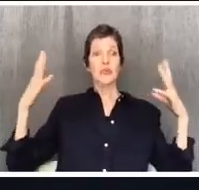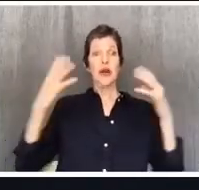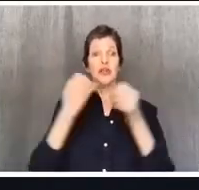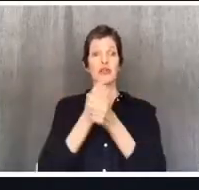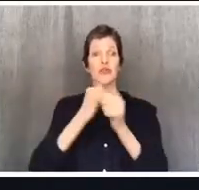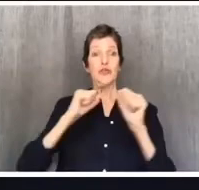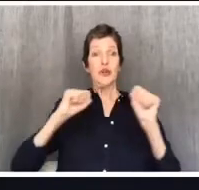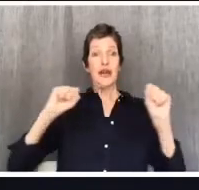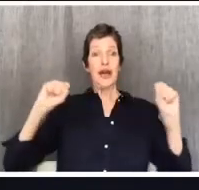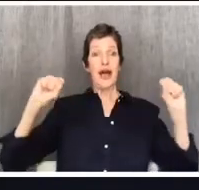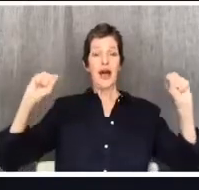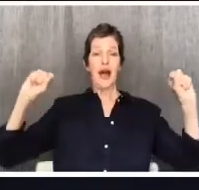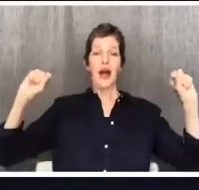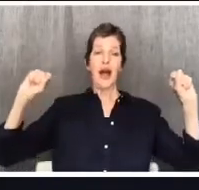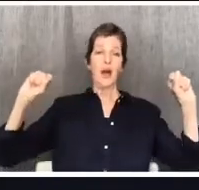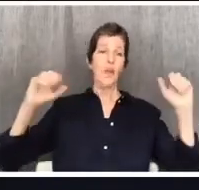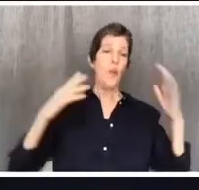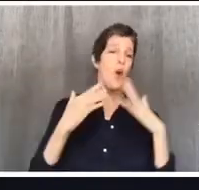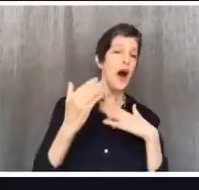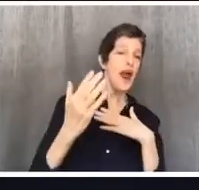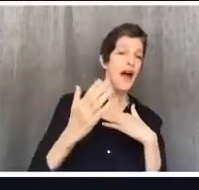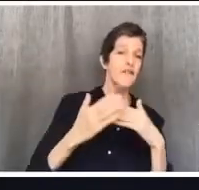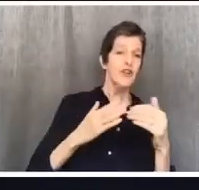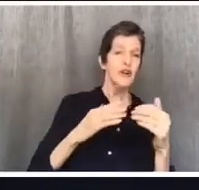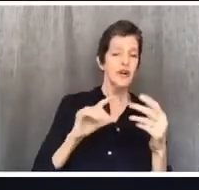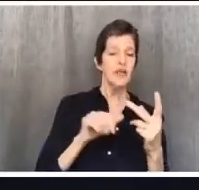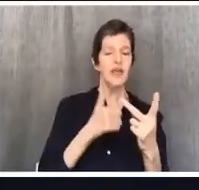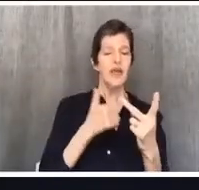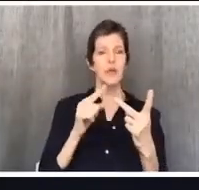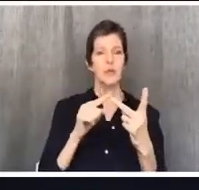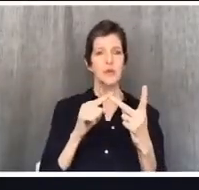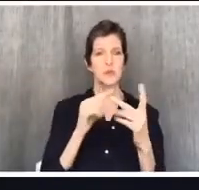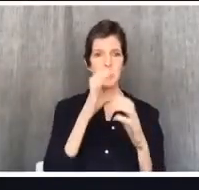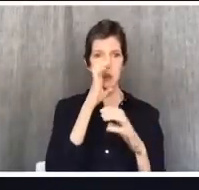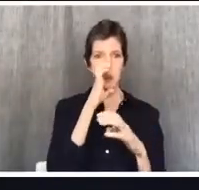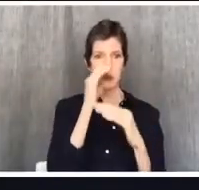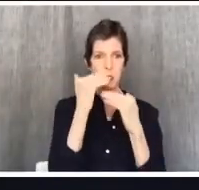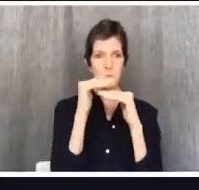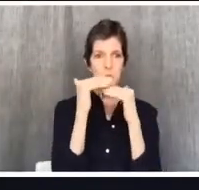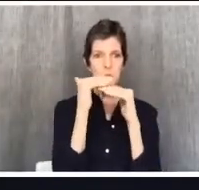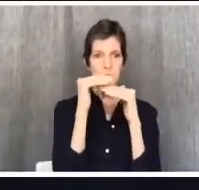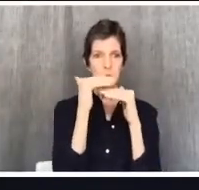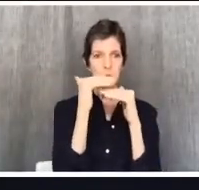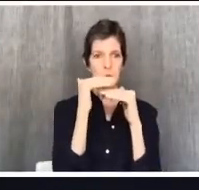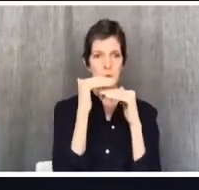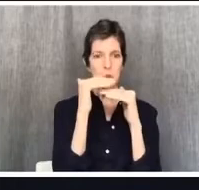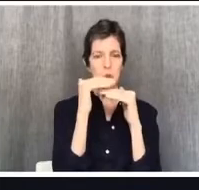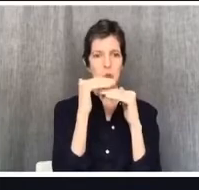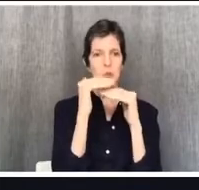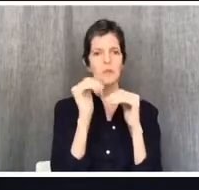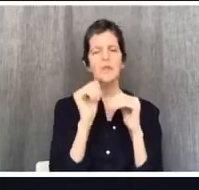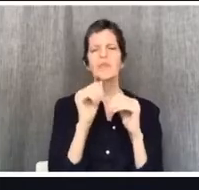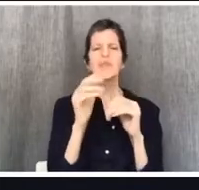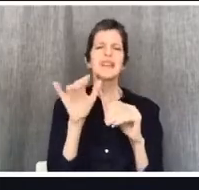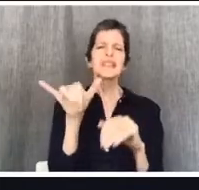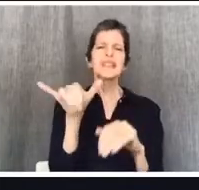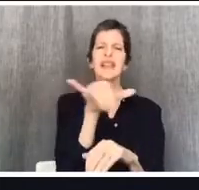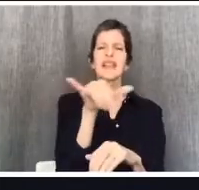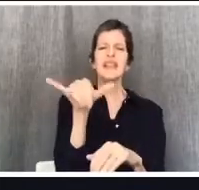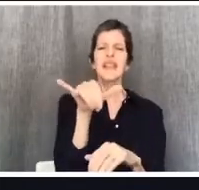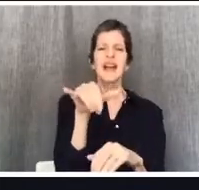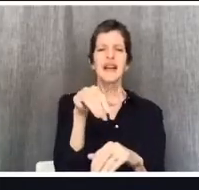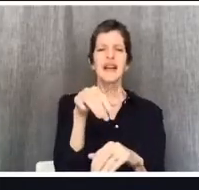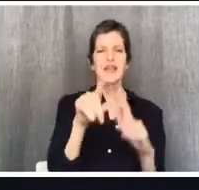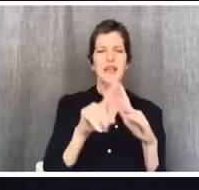We actually see both of these figures in Jesus's famous parable of the prodigal son. Not going to read the whole thing here. It's one of my favorite